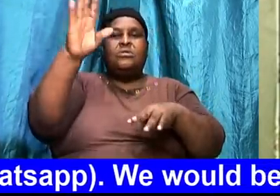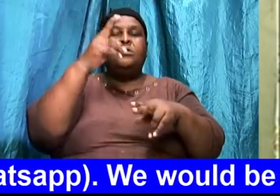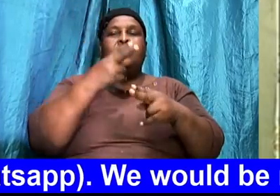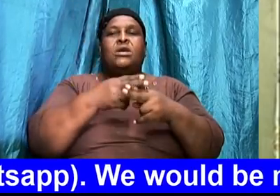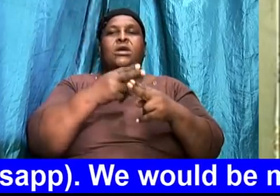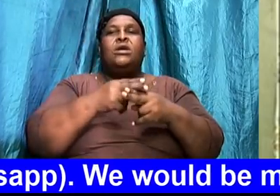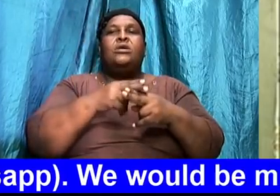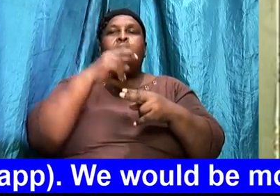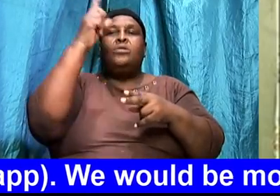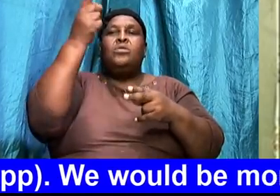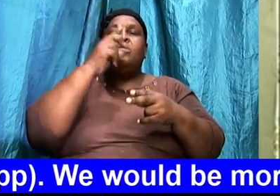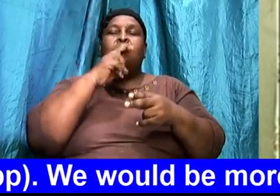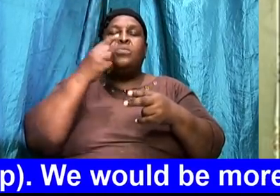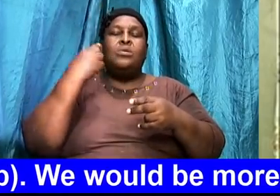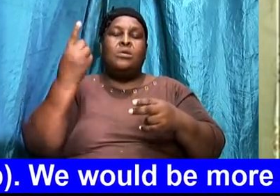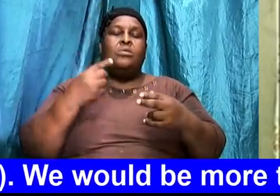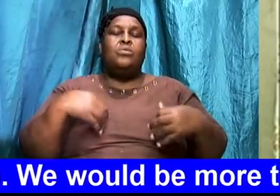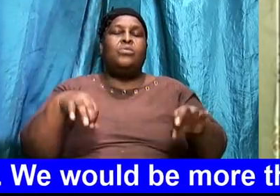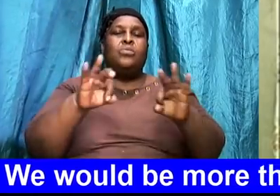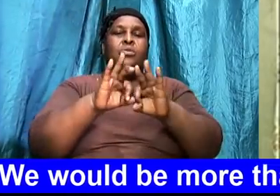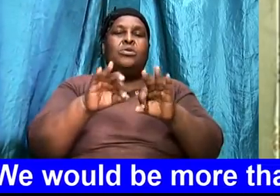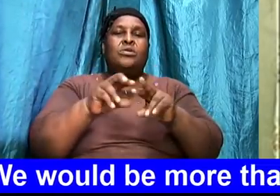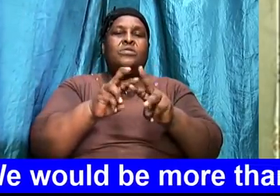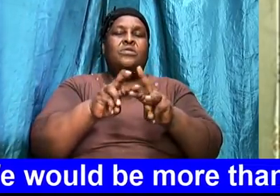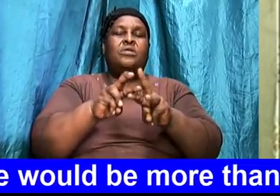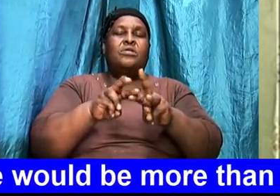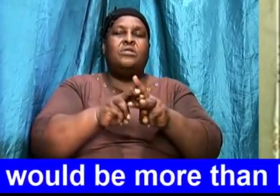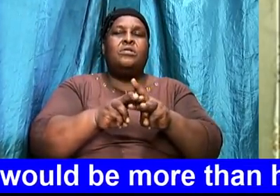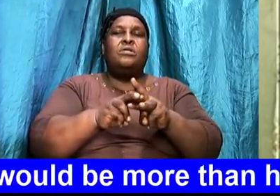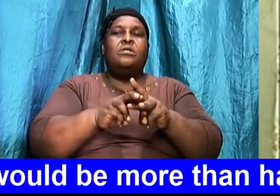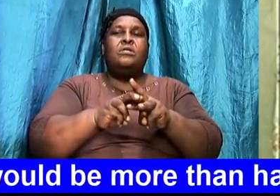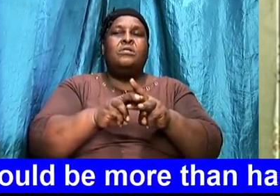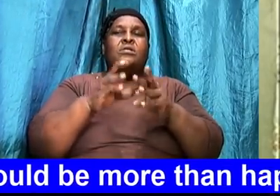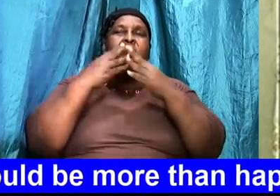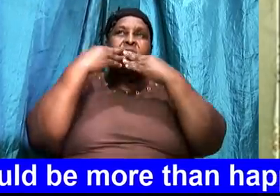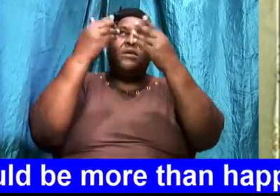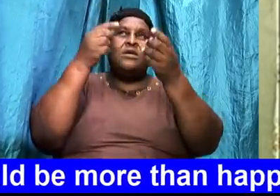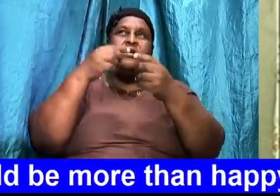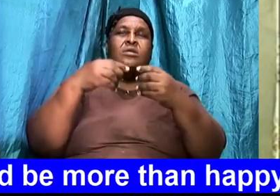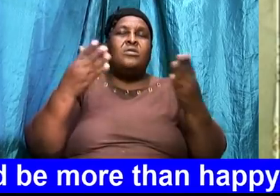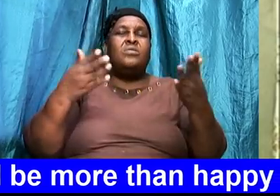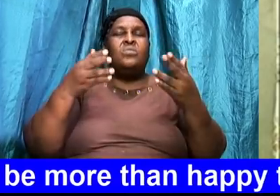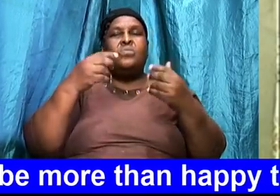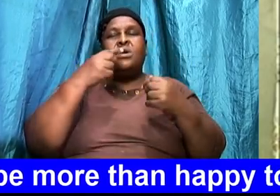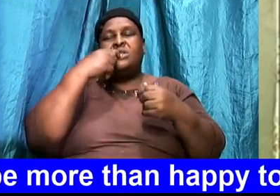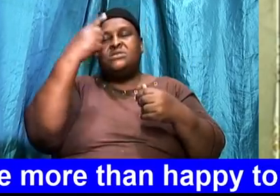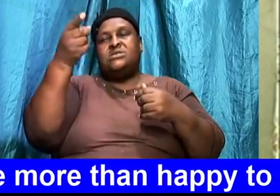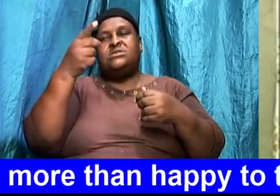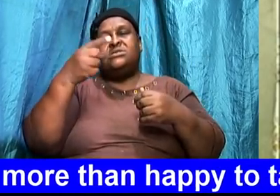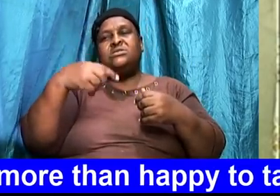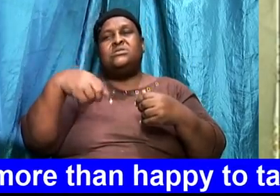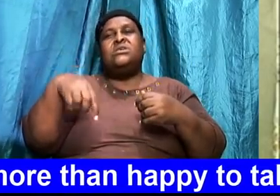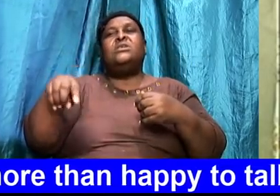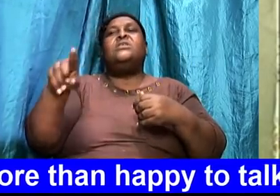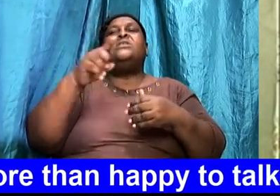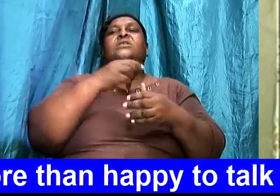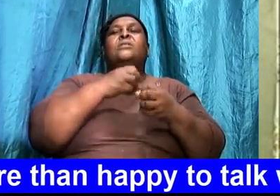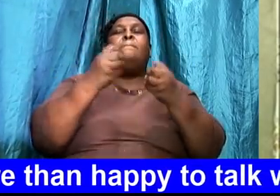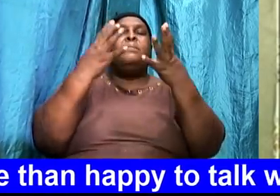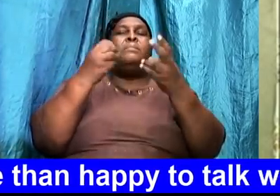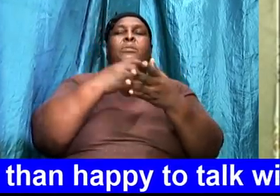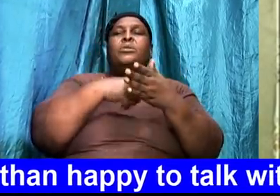For you alone are worthy Jesus. And we. Thank you for what was said over these. Couple of weeks.